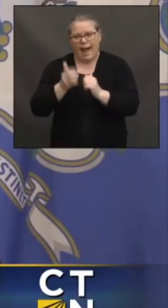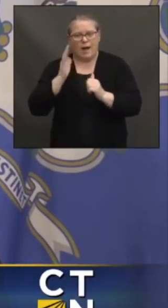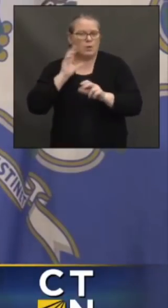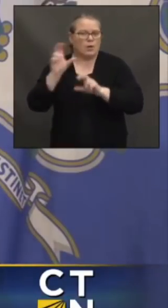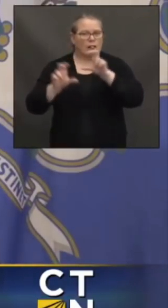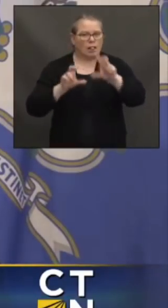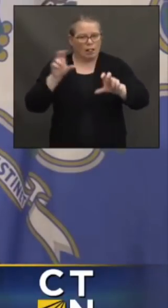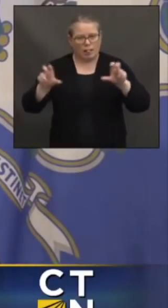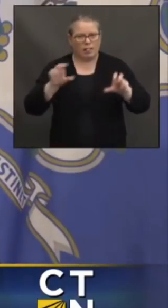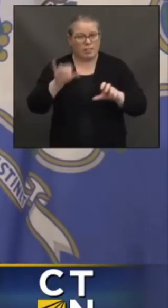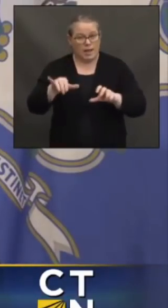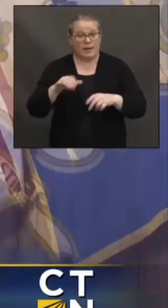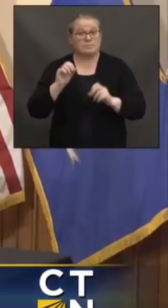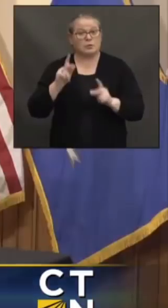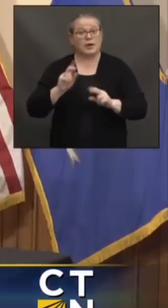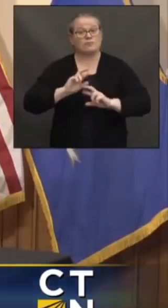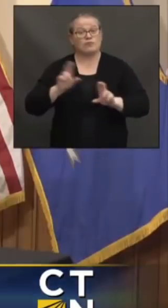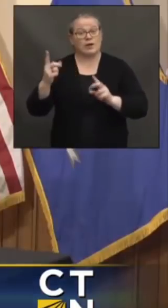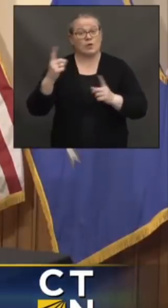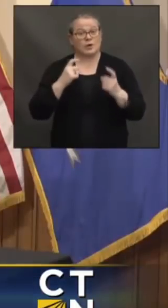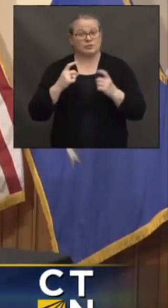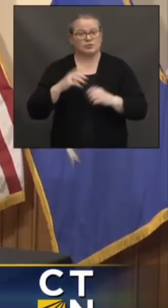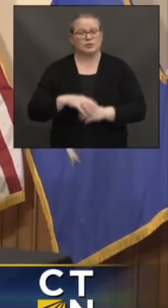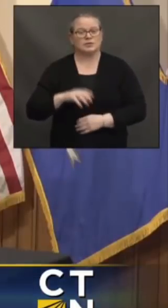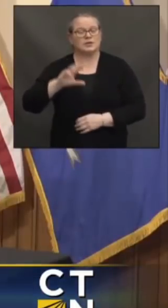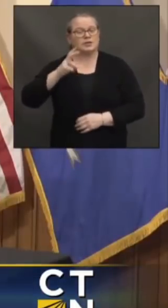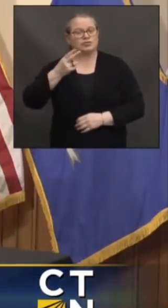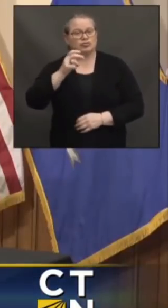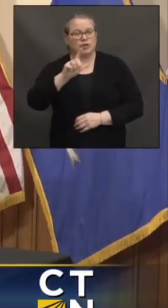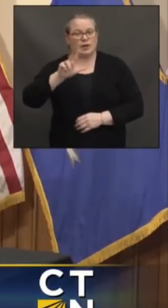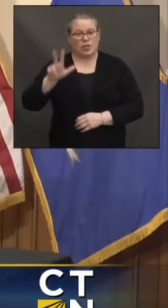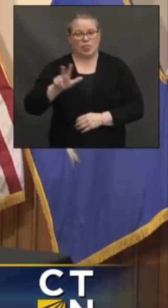move. Channel 3, Eyewitness News.